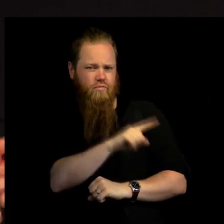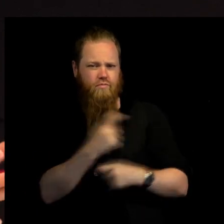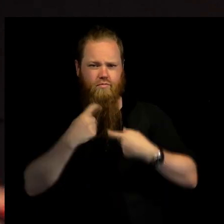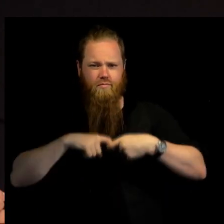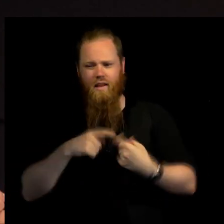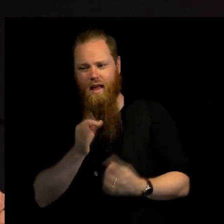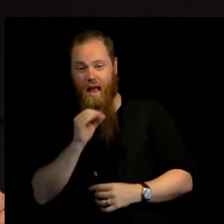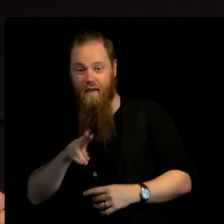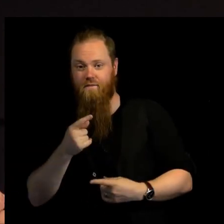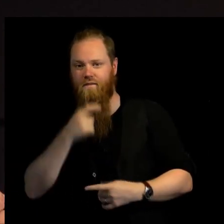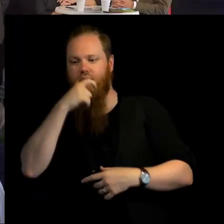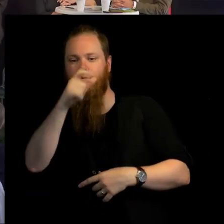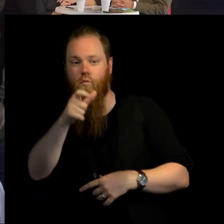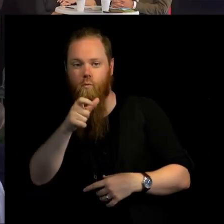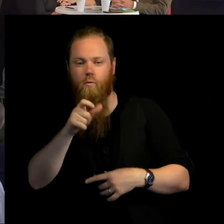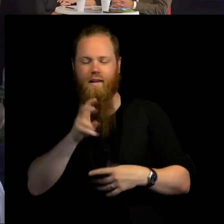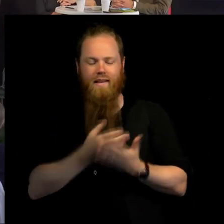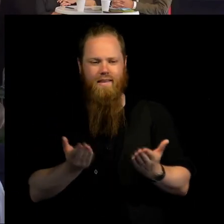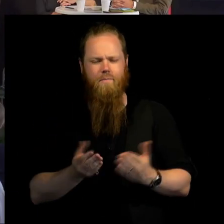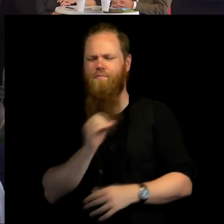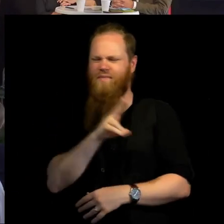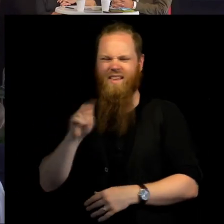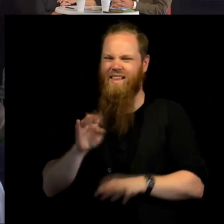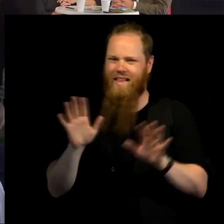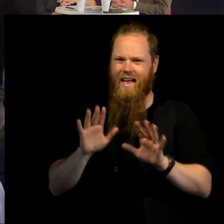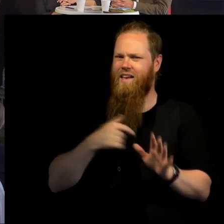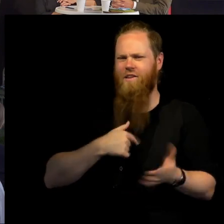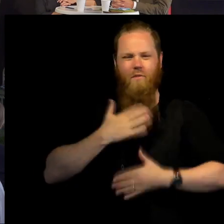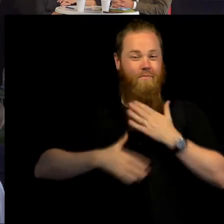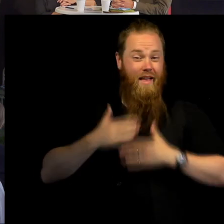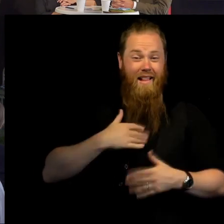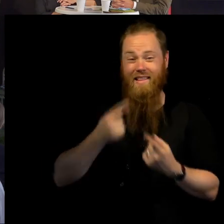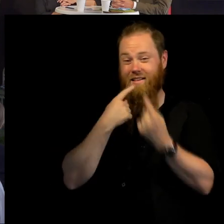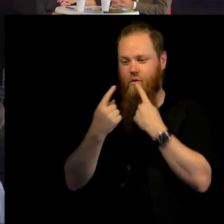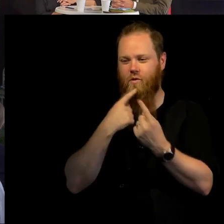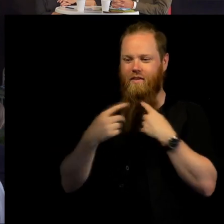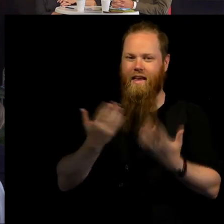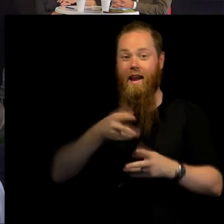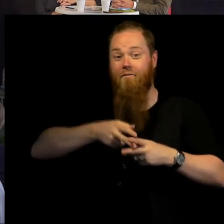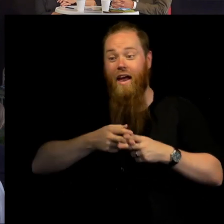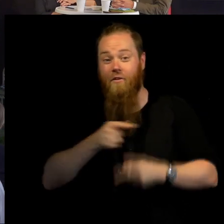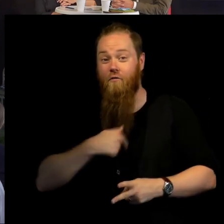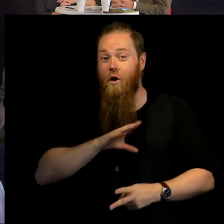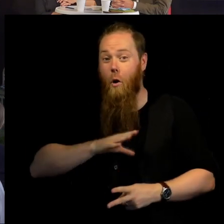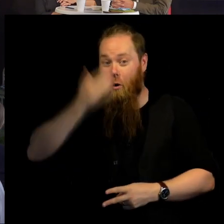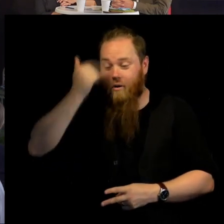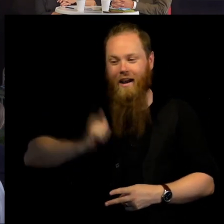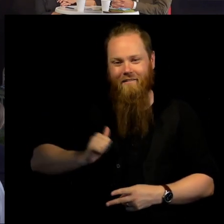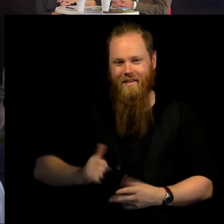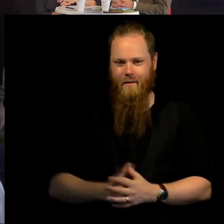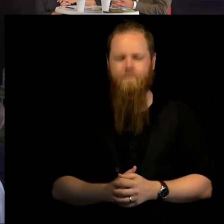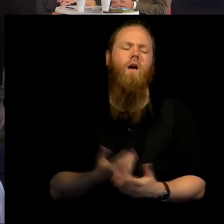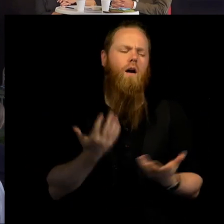out or...? No, I don't really. I would much rather talk about the instruments that we have, if you don't mind. Okay, So we'll